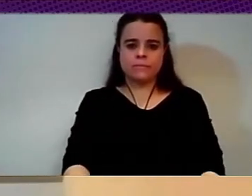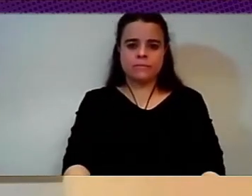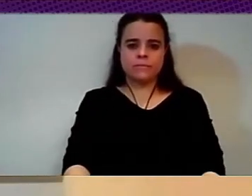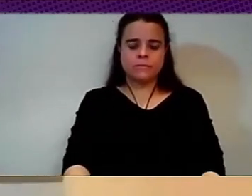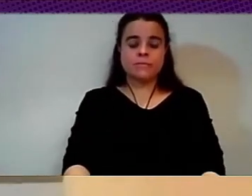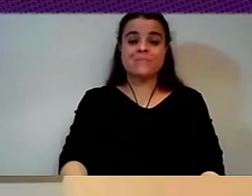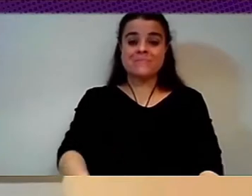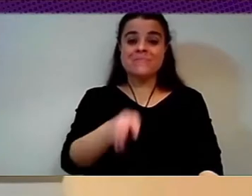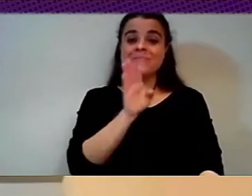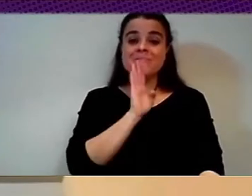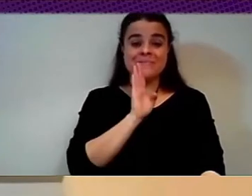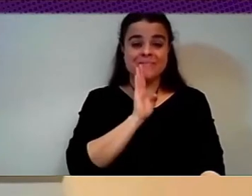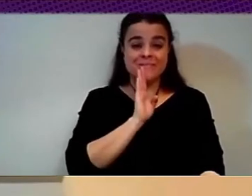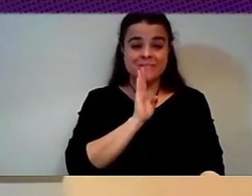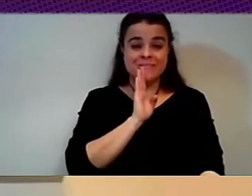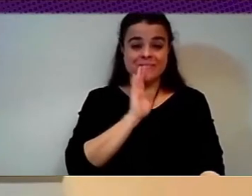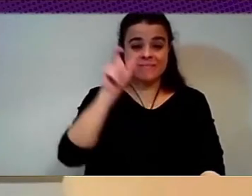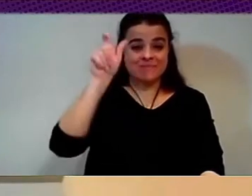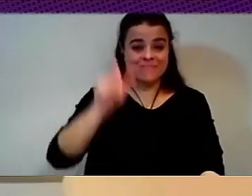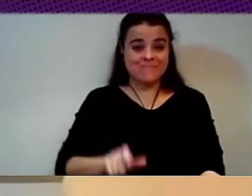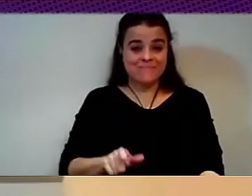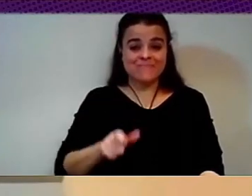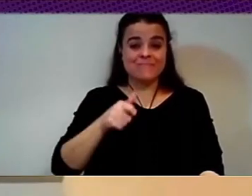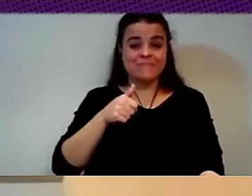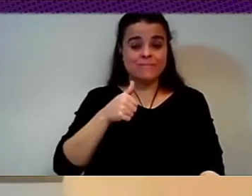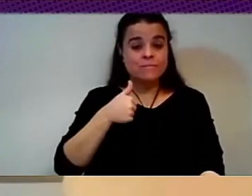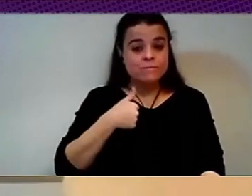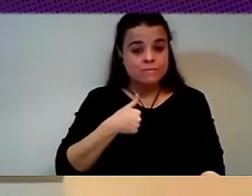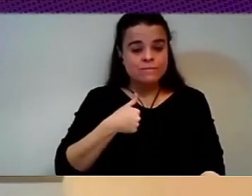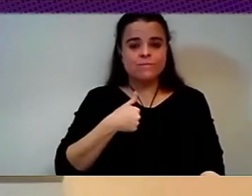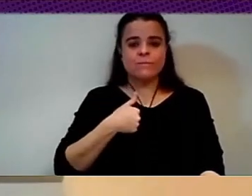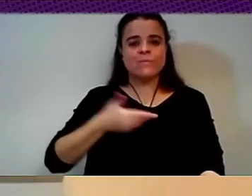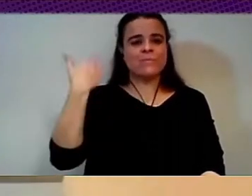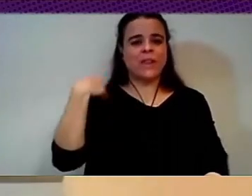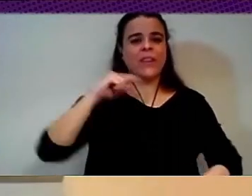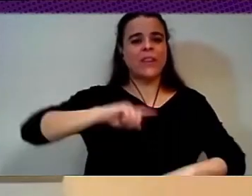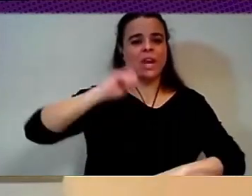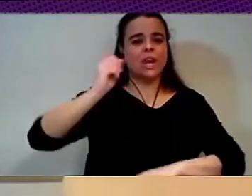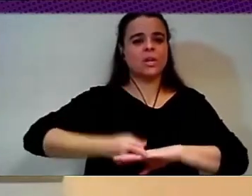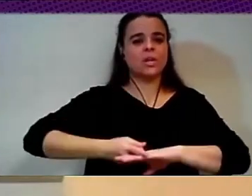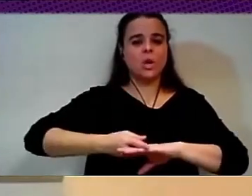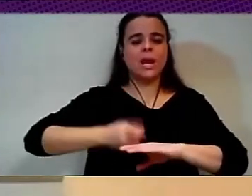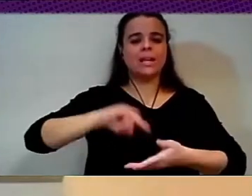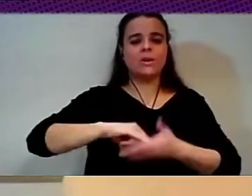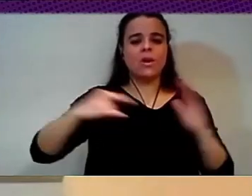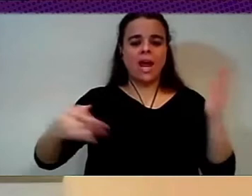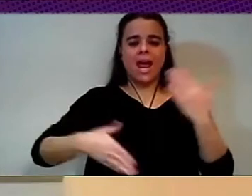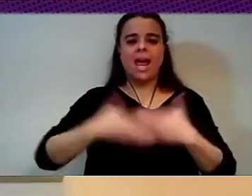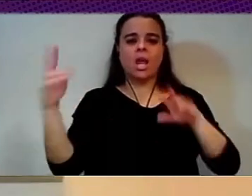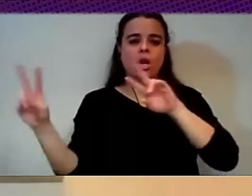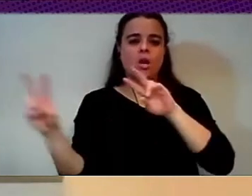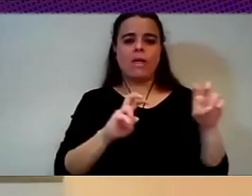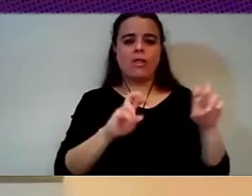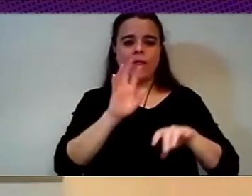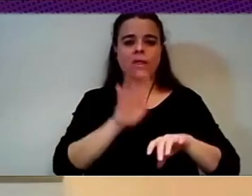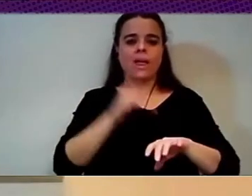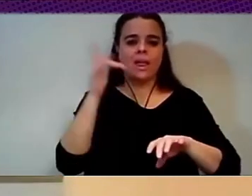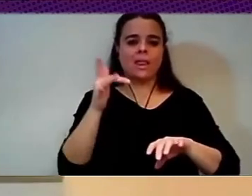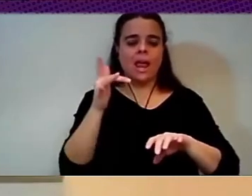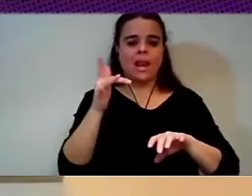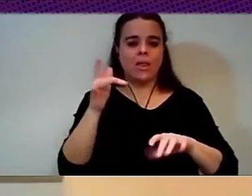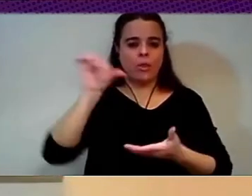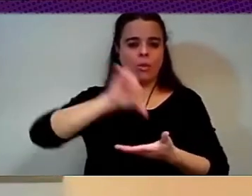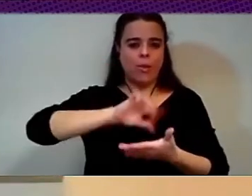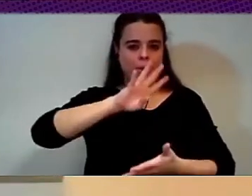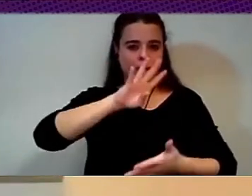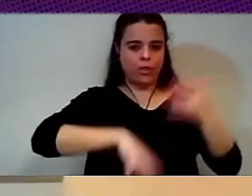for technology and digital innovation of the city of Barcelona. And this was something that basically